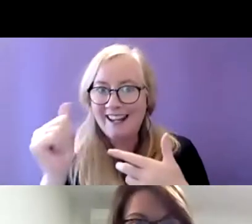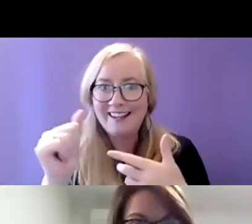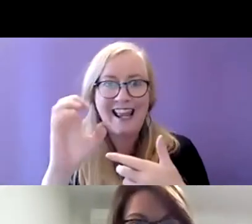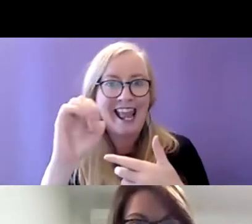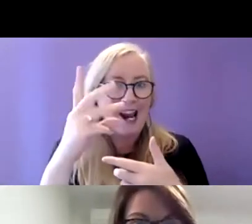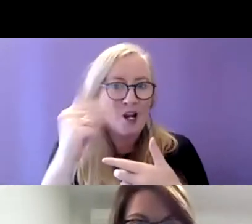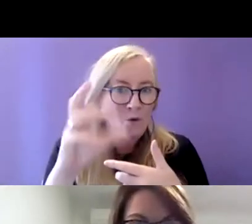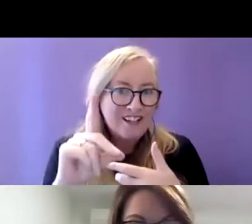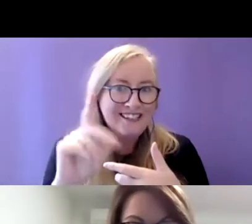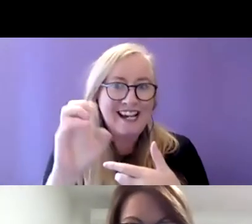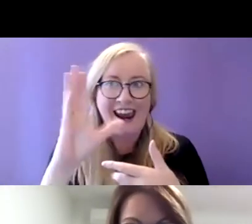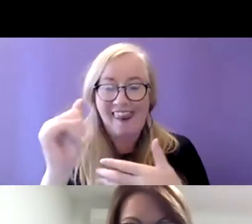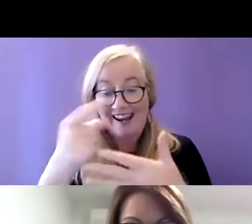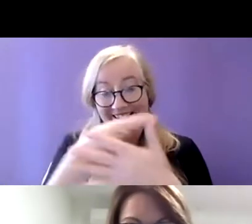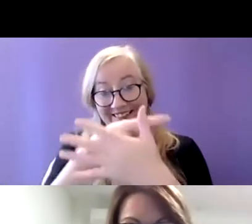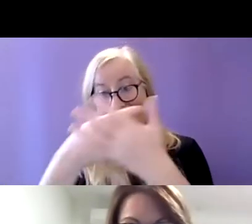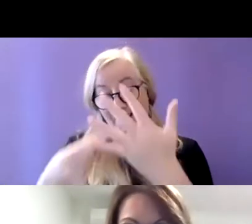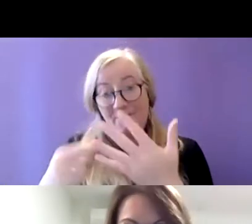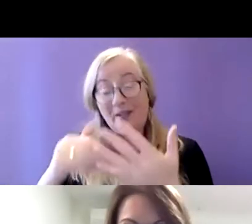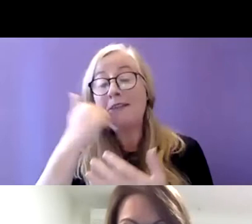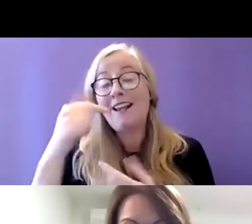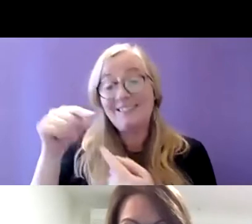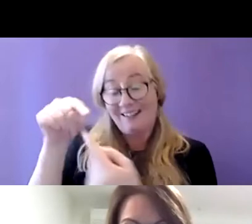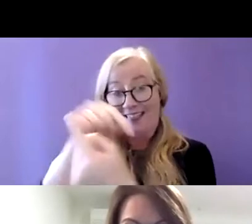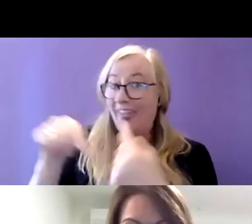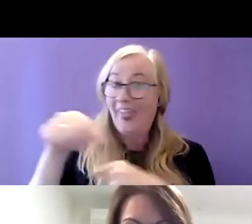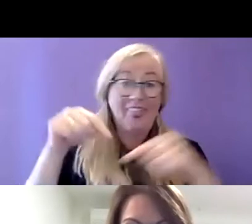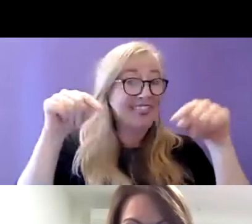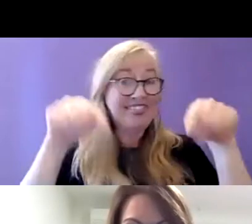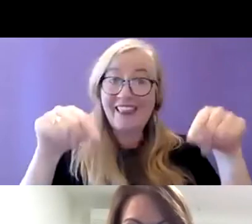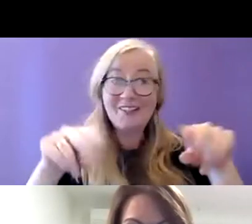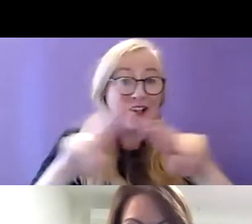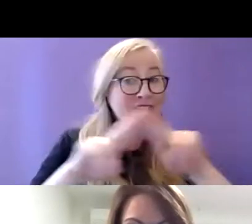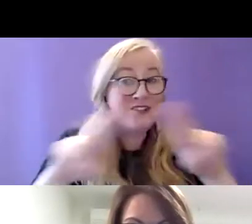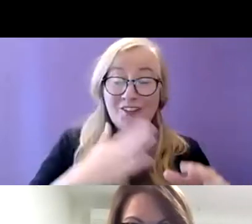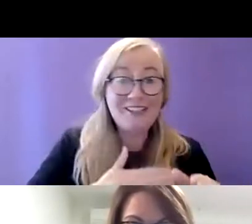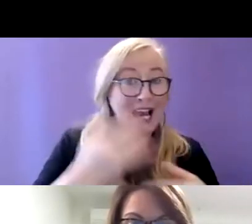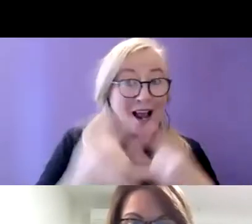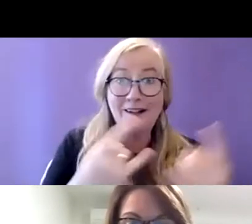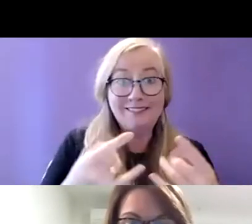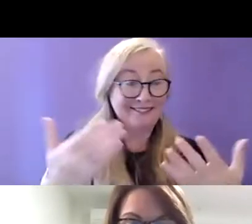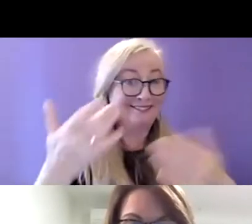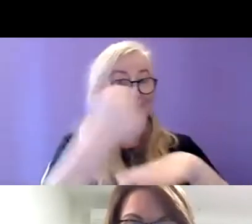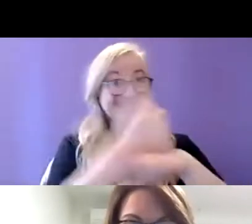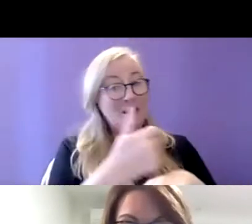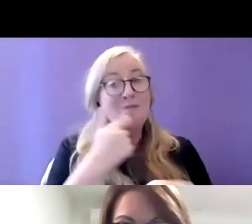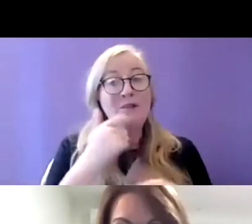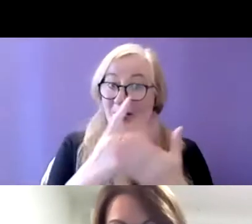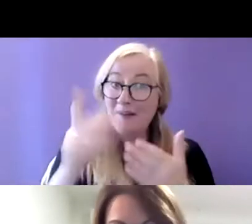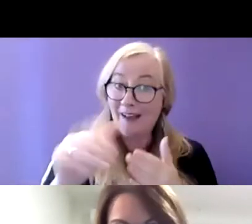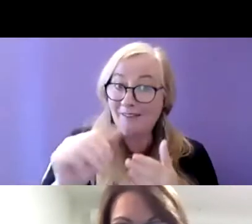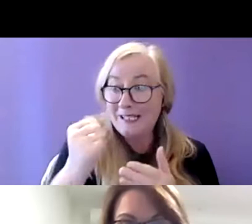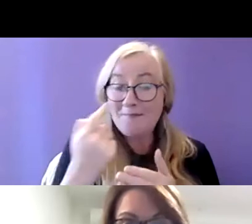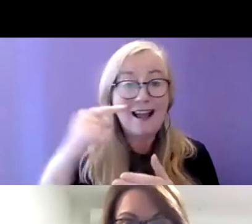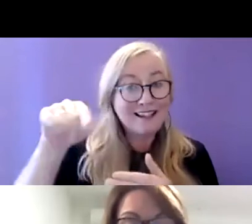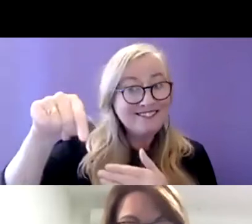and Elaine because this doesn't all happen without a little bit of work in the background and somebody keeping an eye on the technology